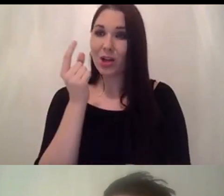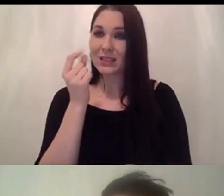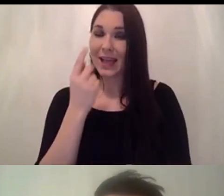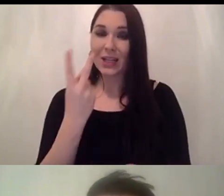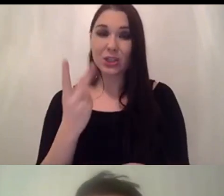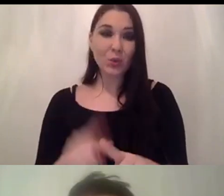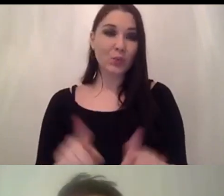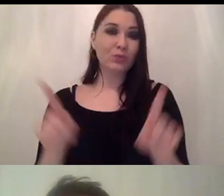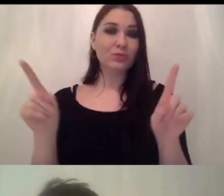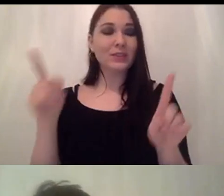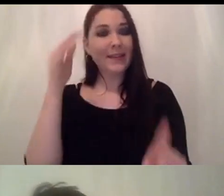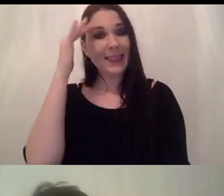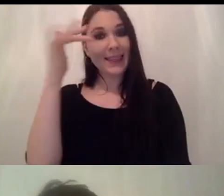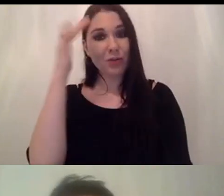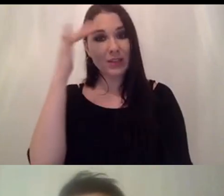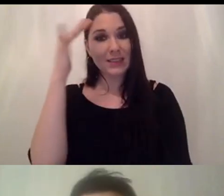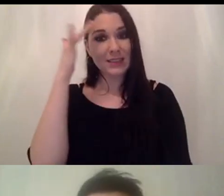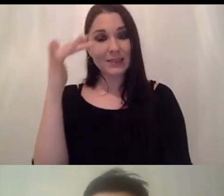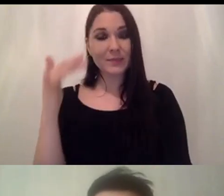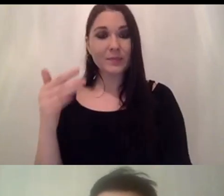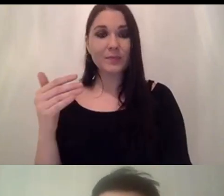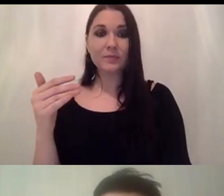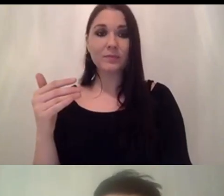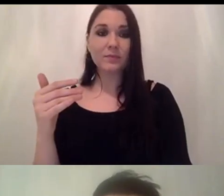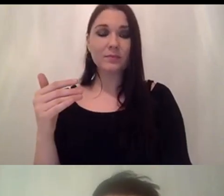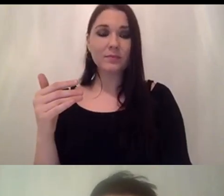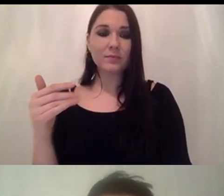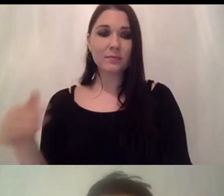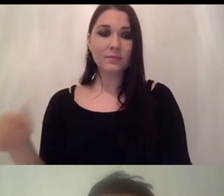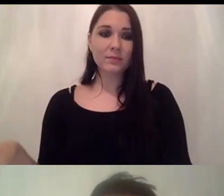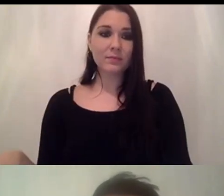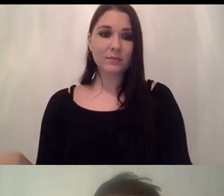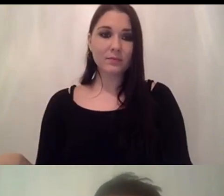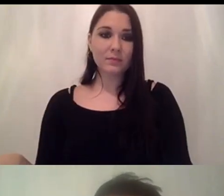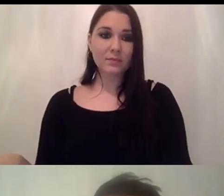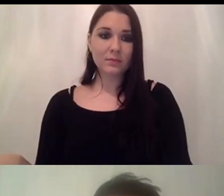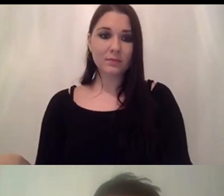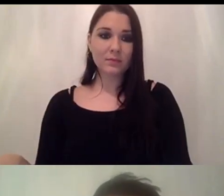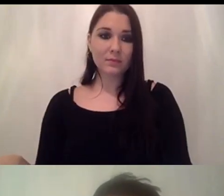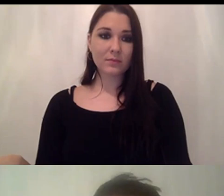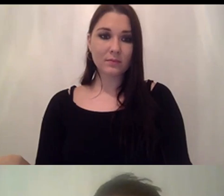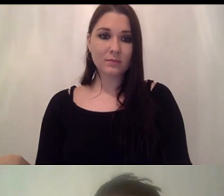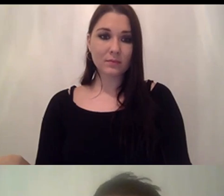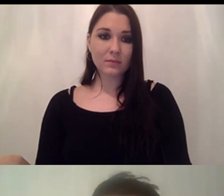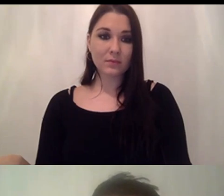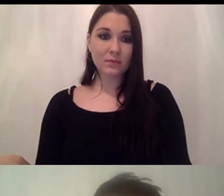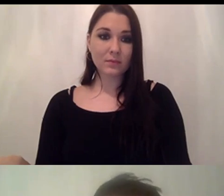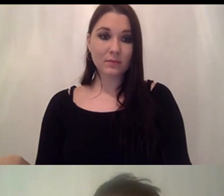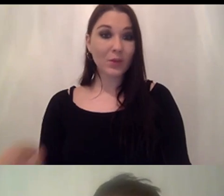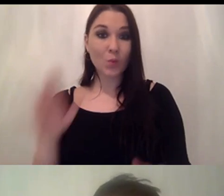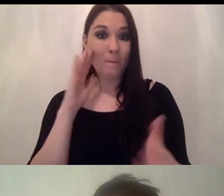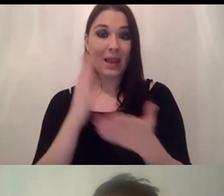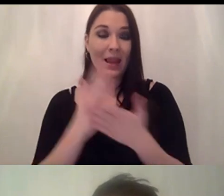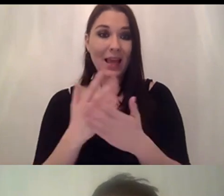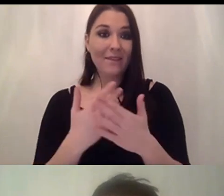theories but uh like you wouldn't believe how often people always jump to neural networks when